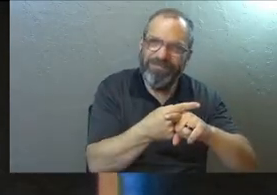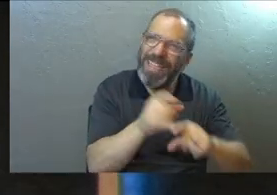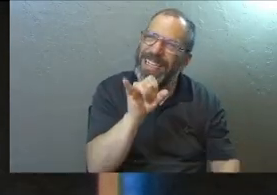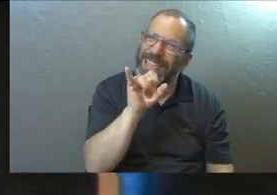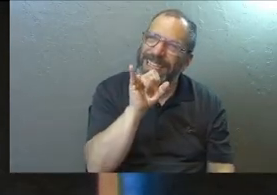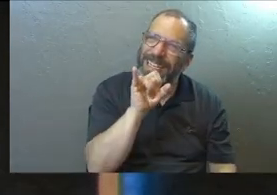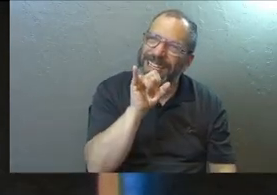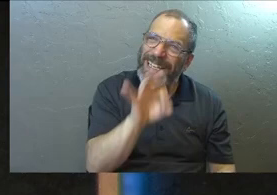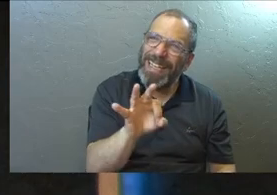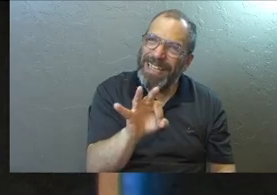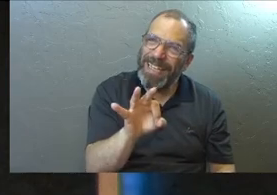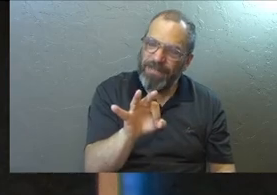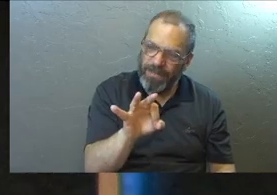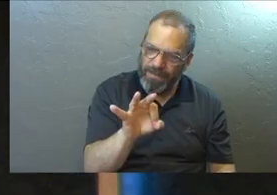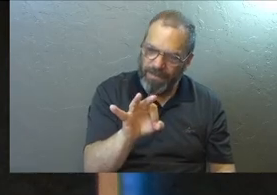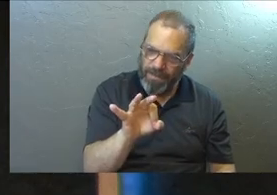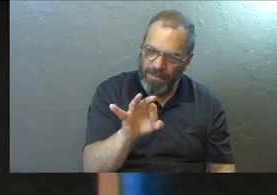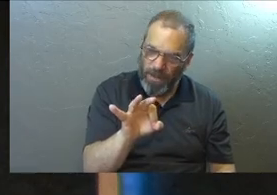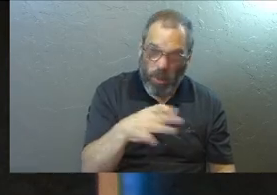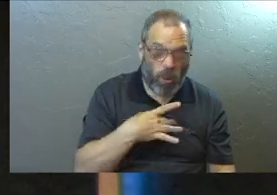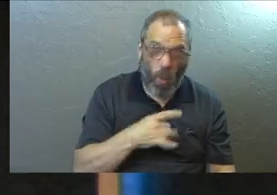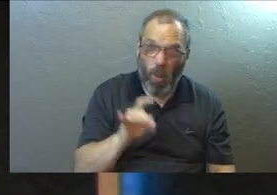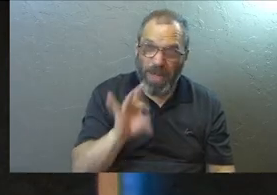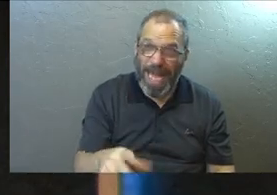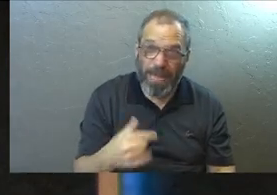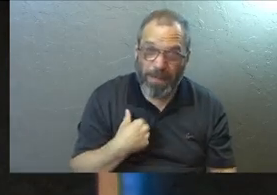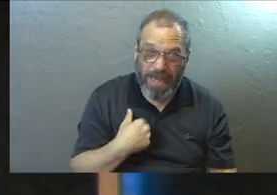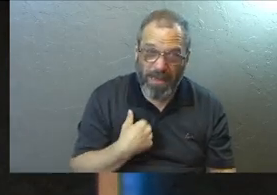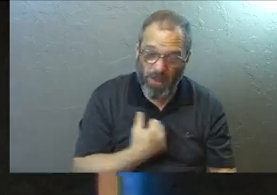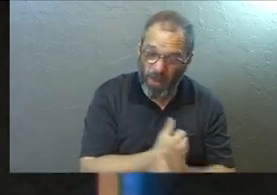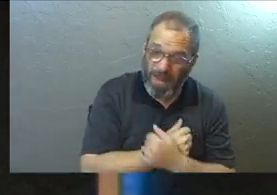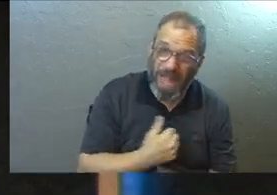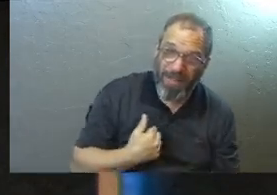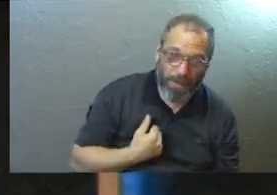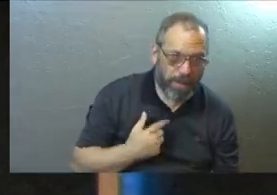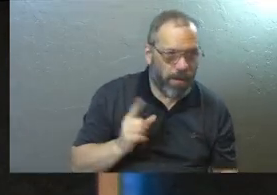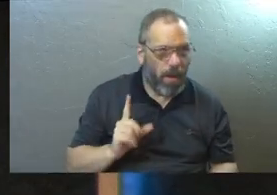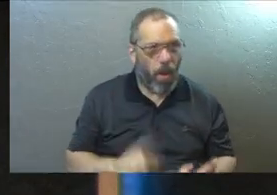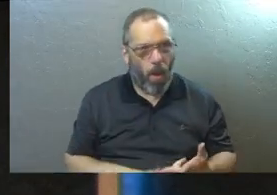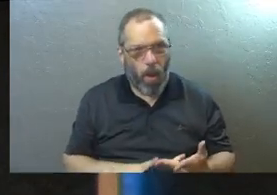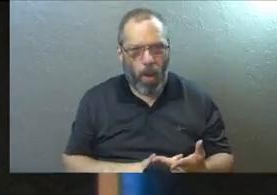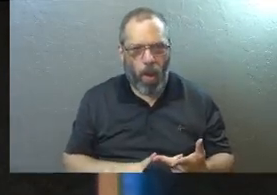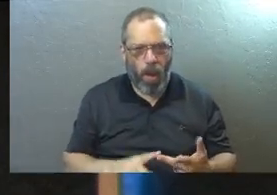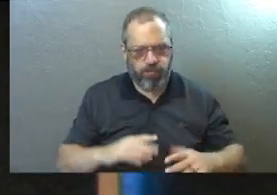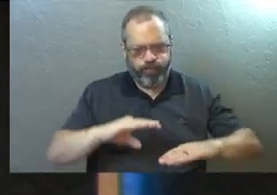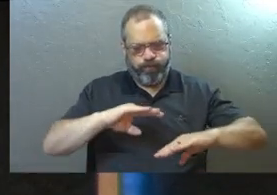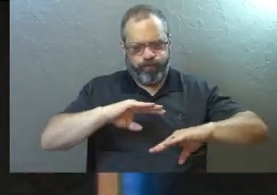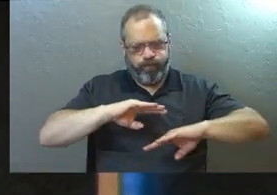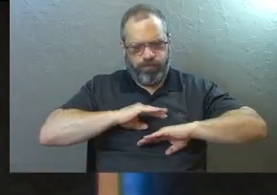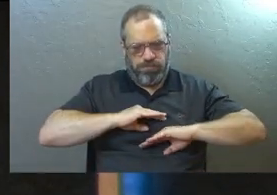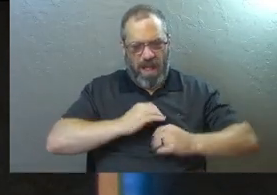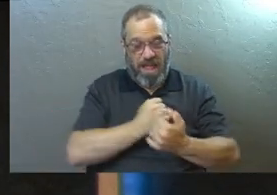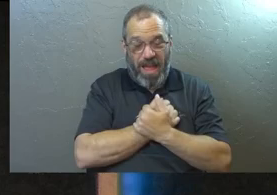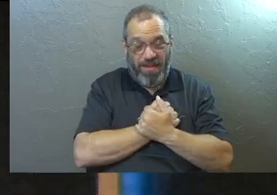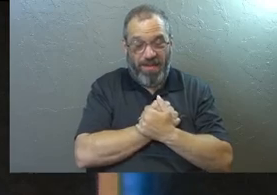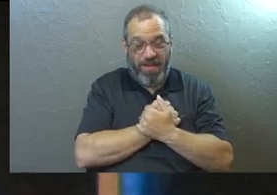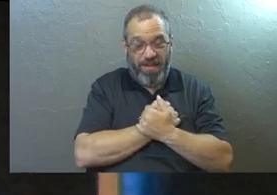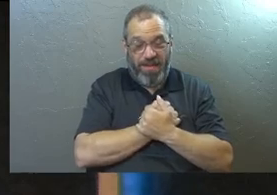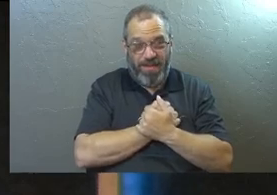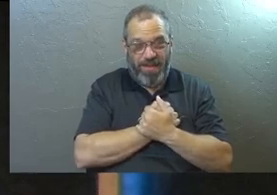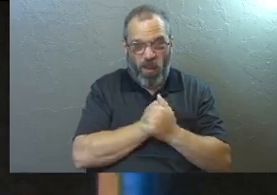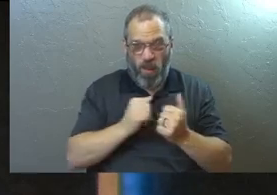don't like me, I'm not sure that you do love me. And I'm not sure I want to settle for a love that doesn't like me